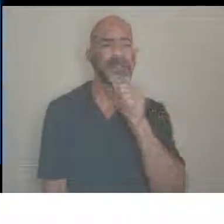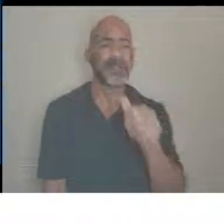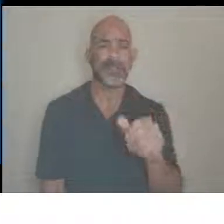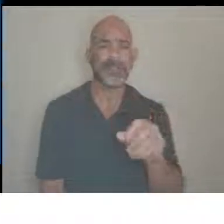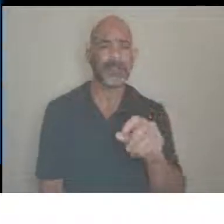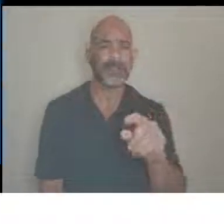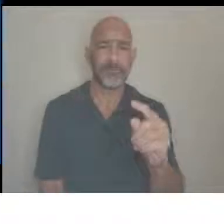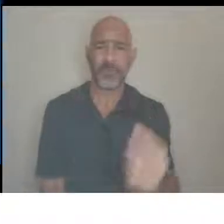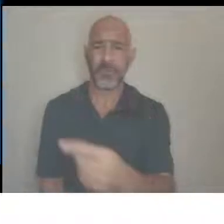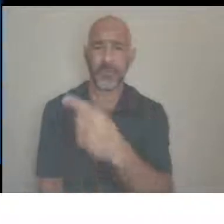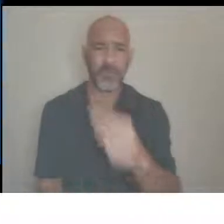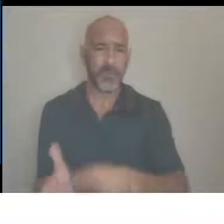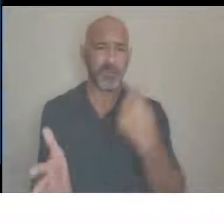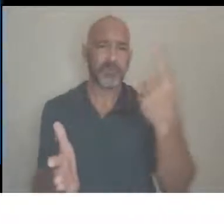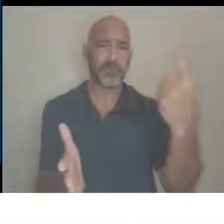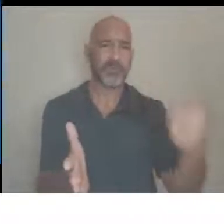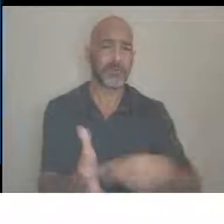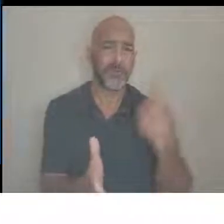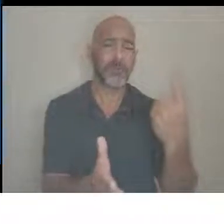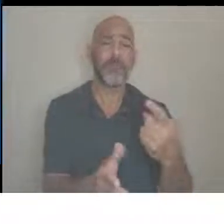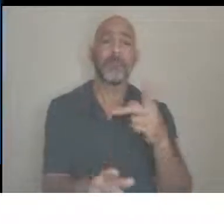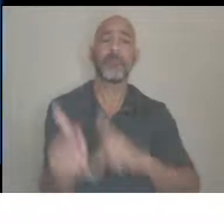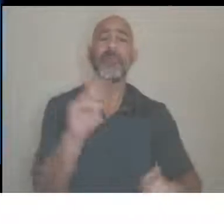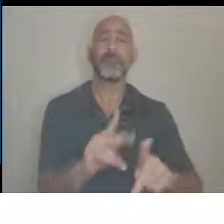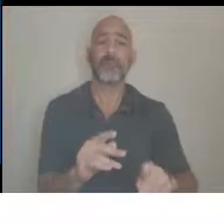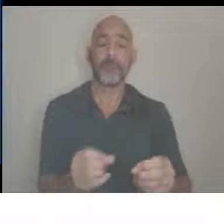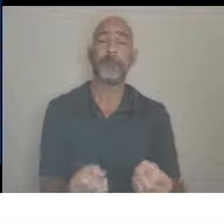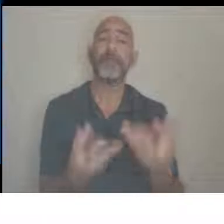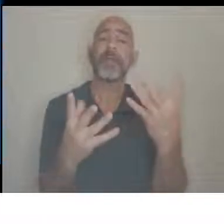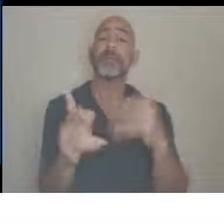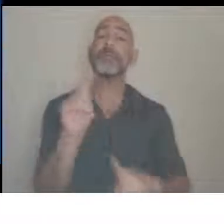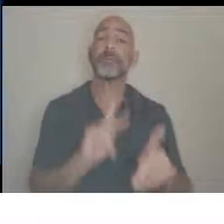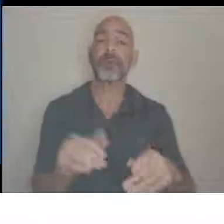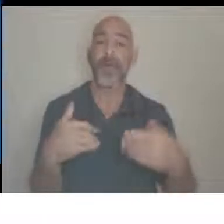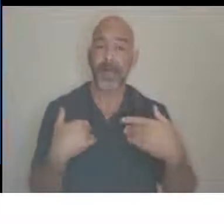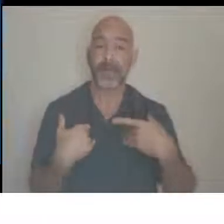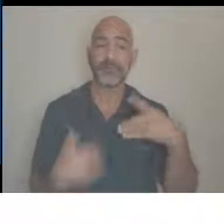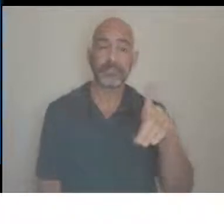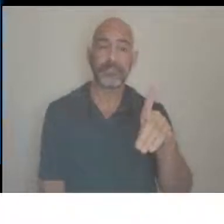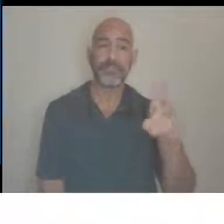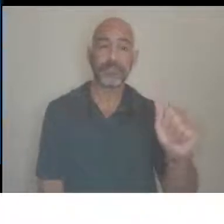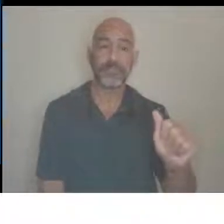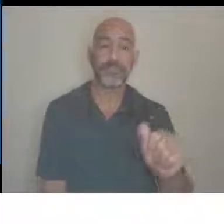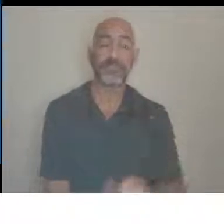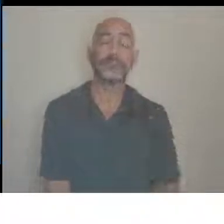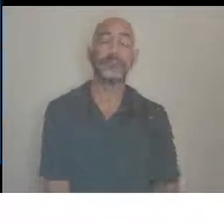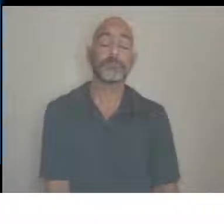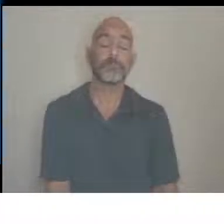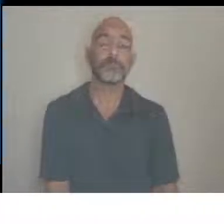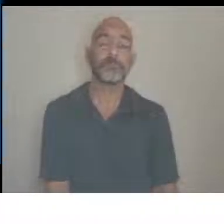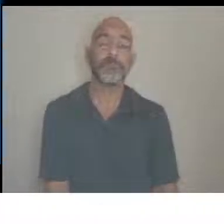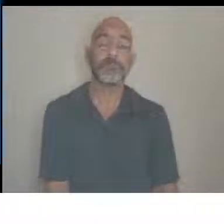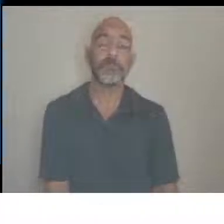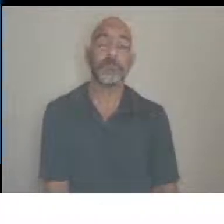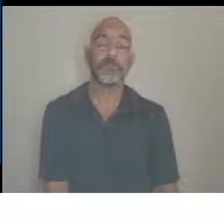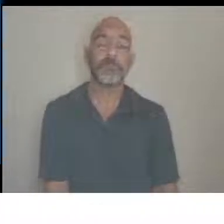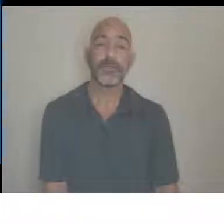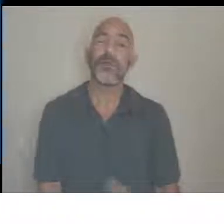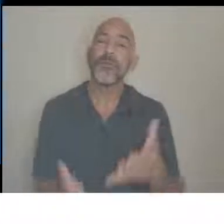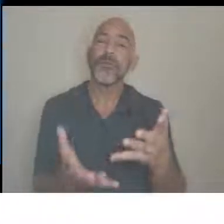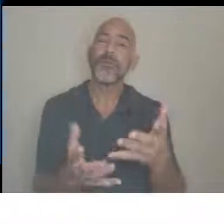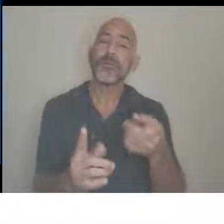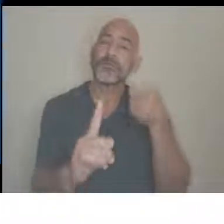really just want to bring to the table is the idea of being mindful when you talk and when you interact with people.